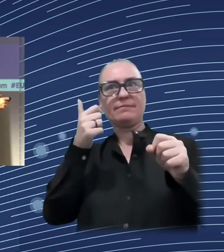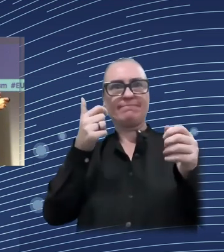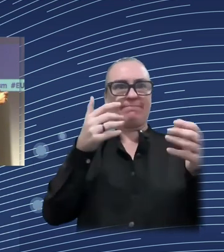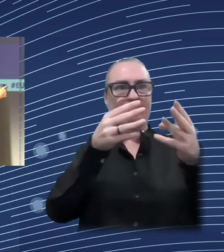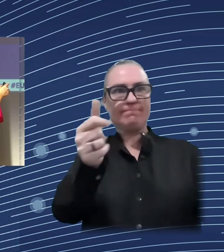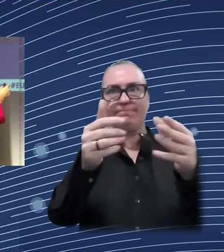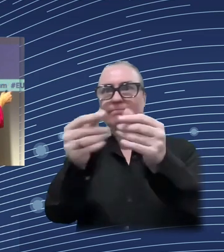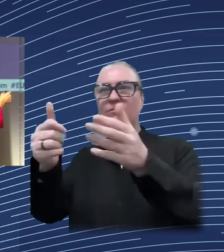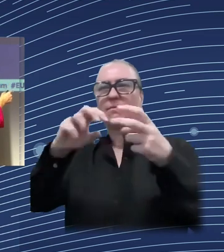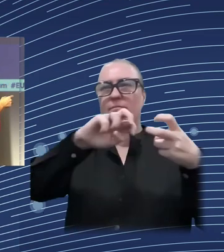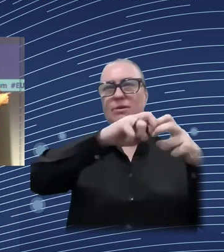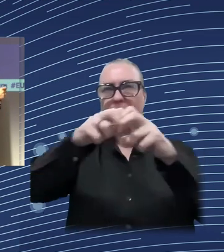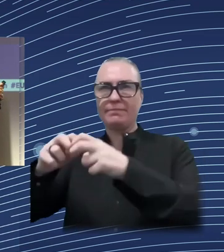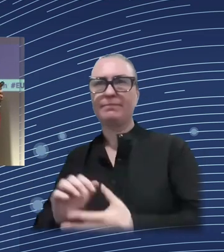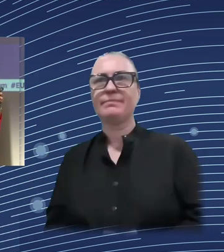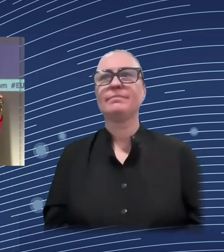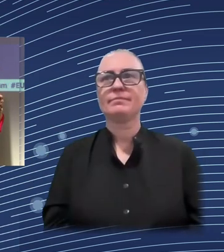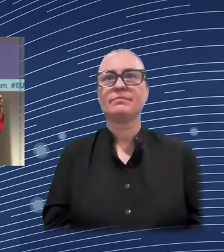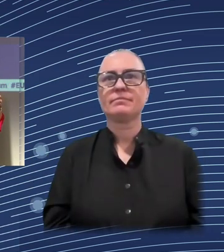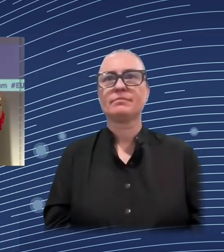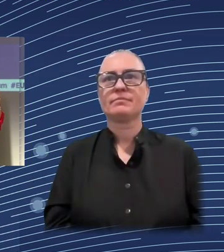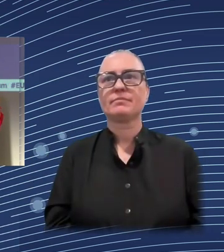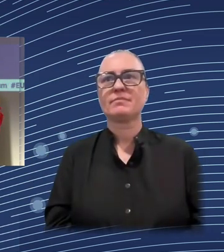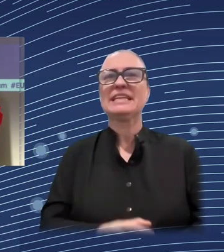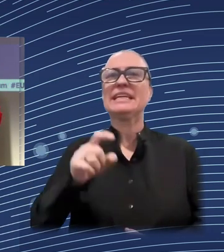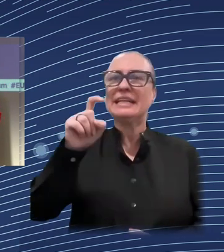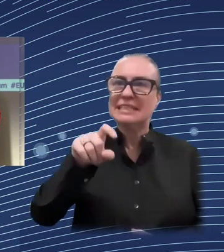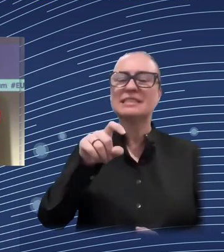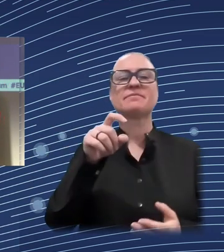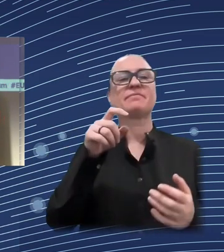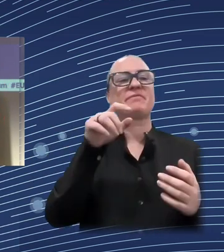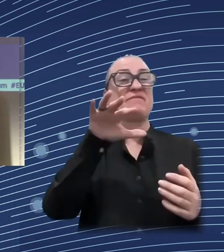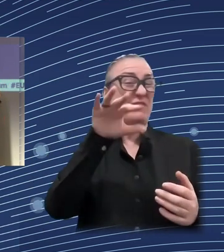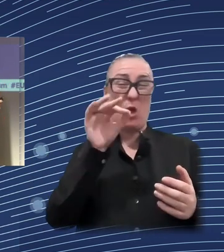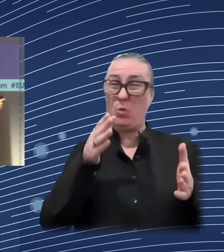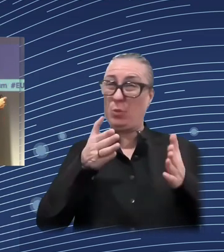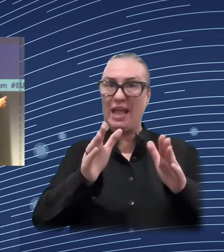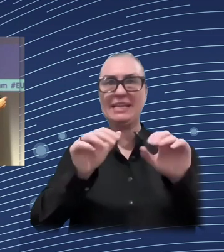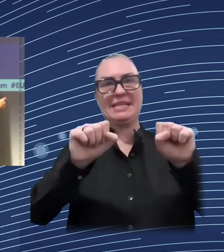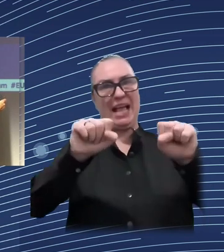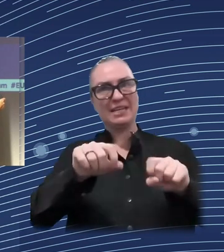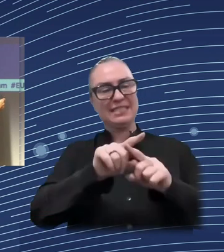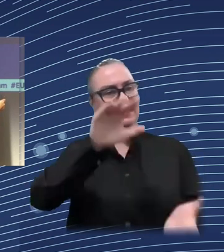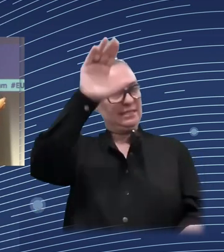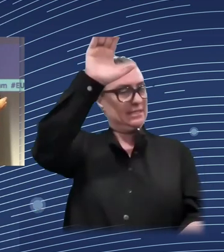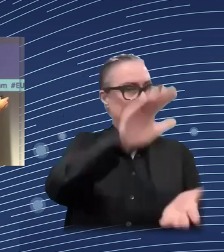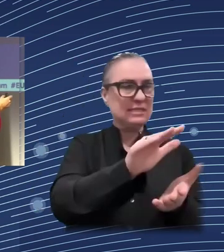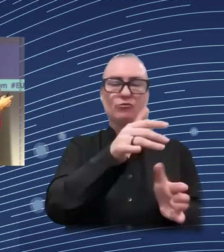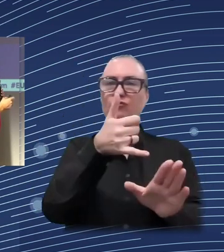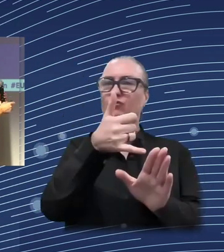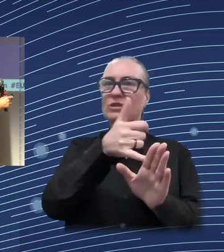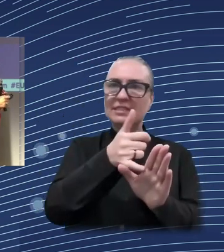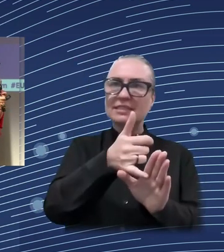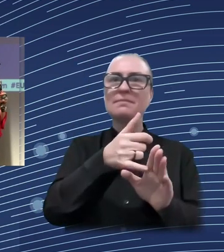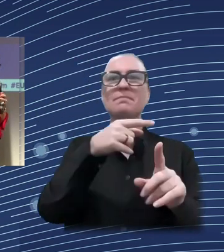economy, the society, but also how governments are operating given the transformation that is